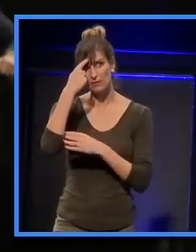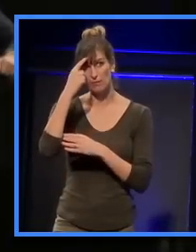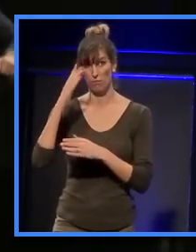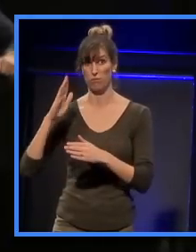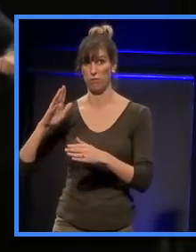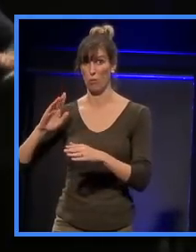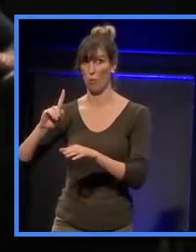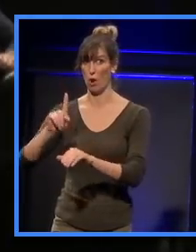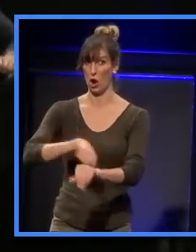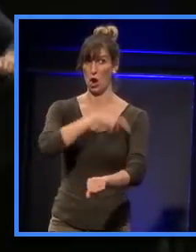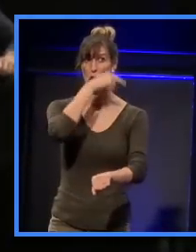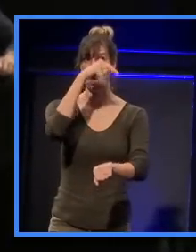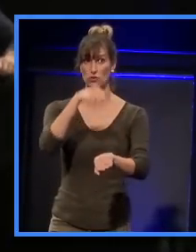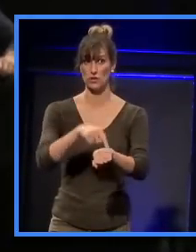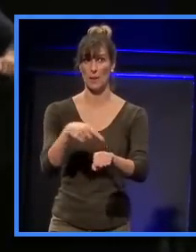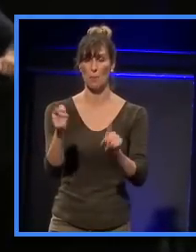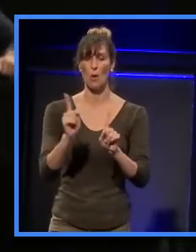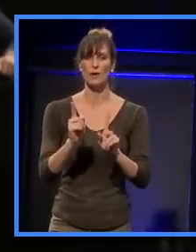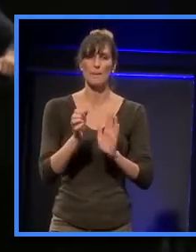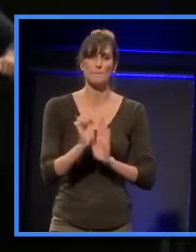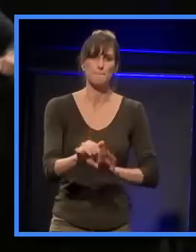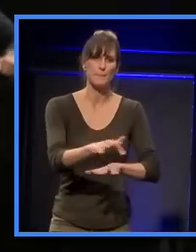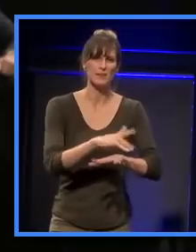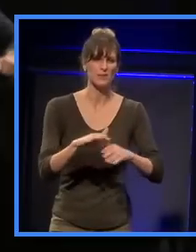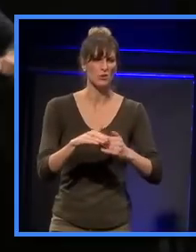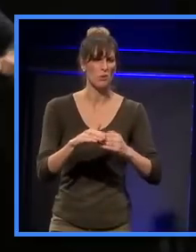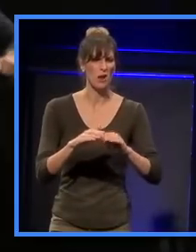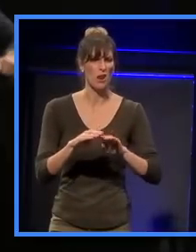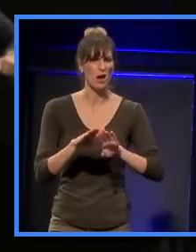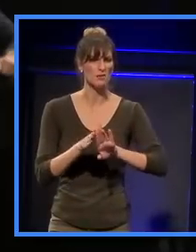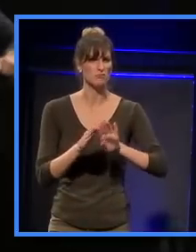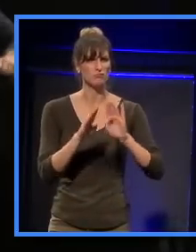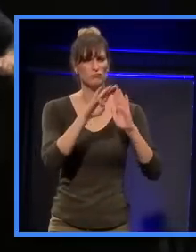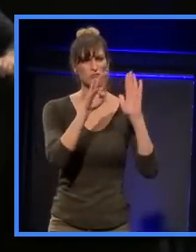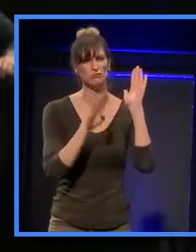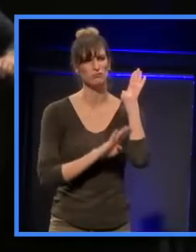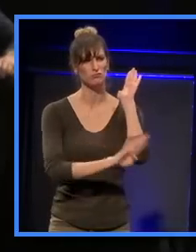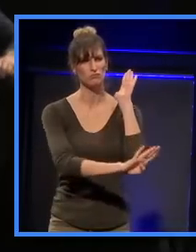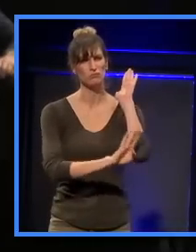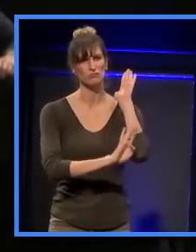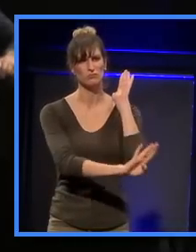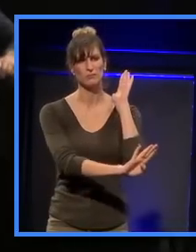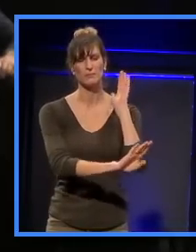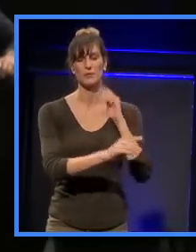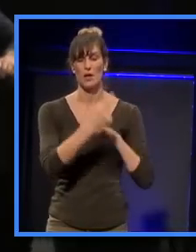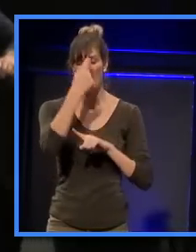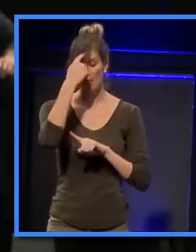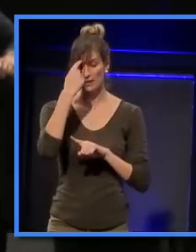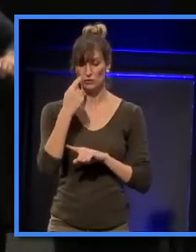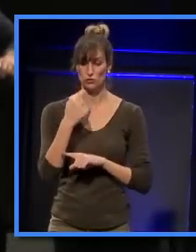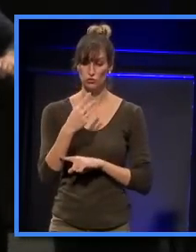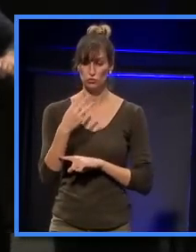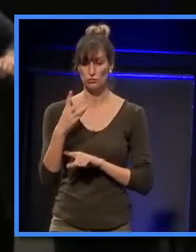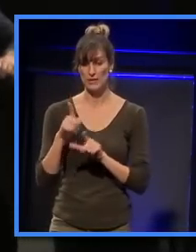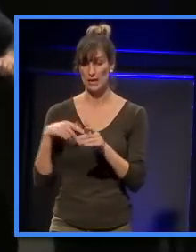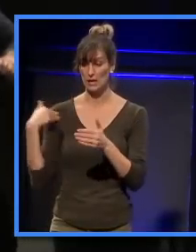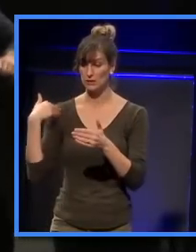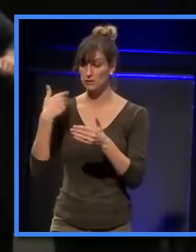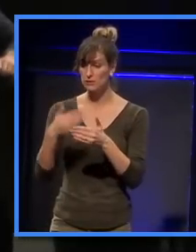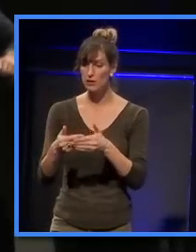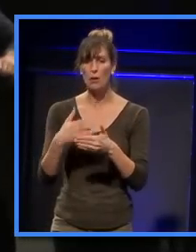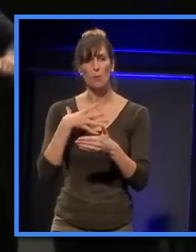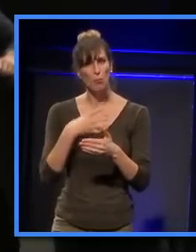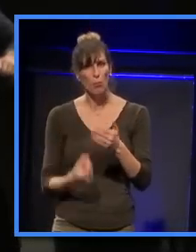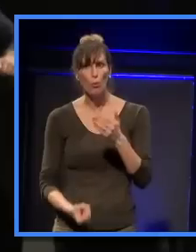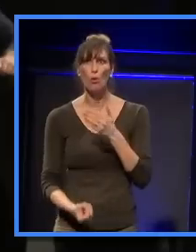outside, trying to get inside and sit around that table. And, you know, I have to say the last two or three years, that opportunity has